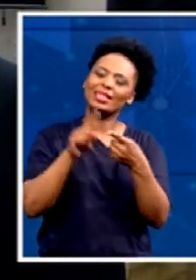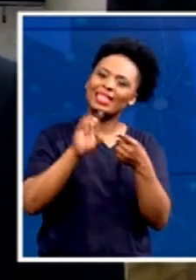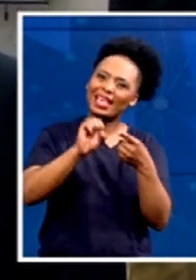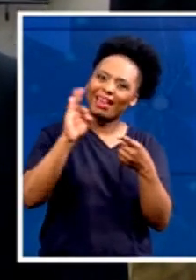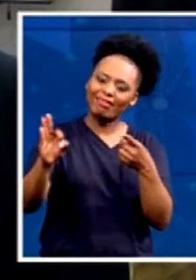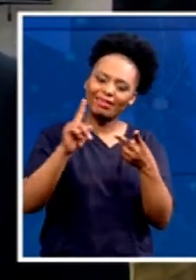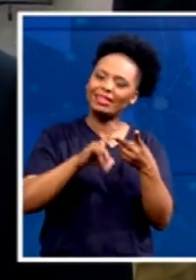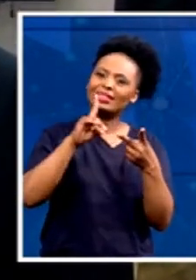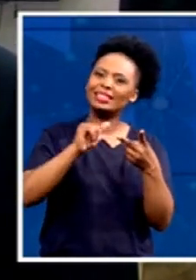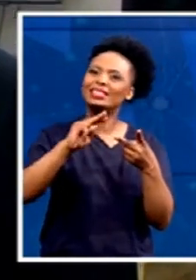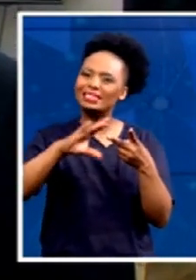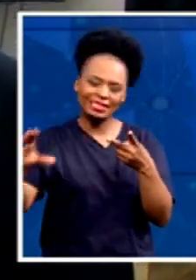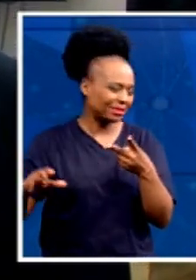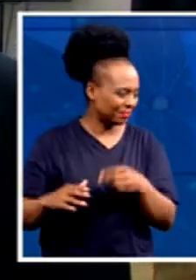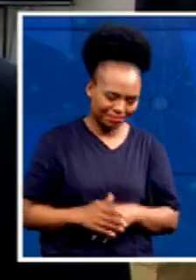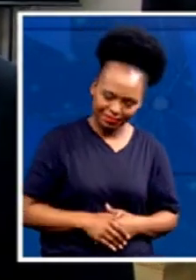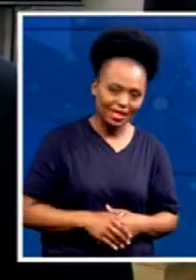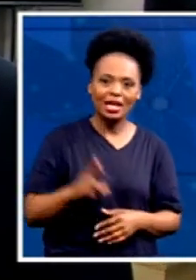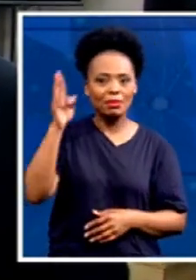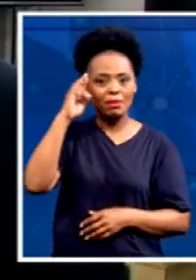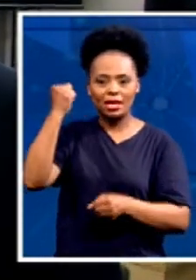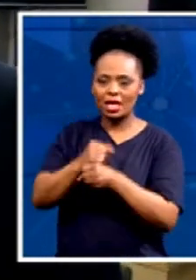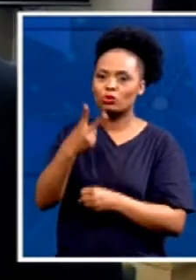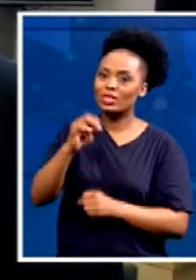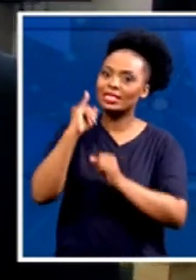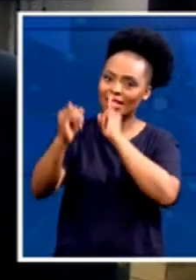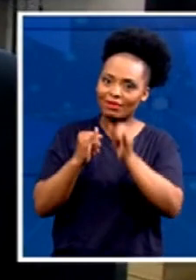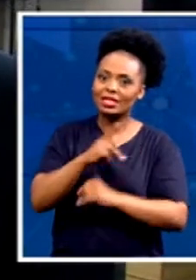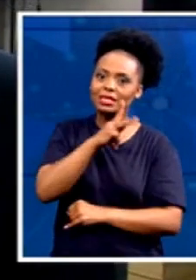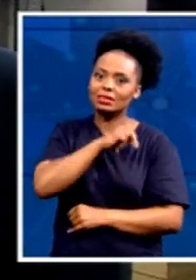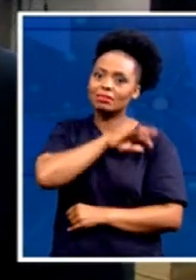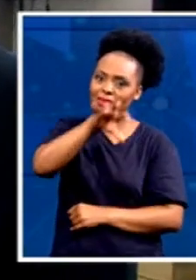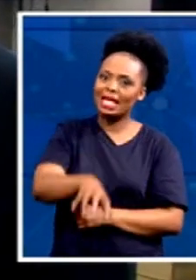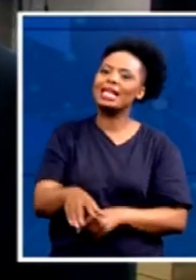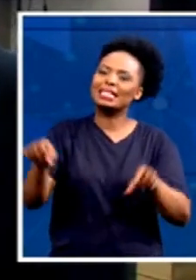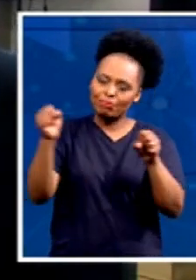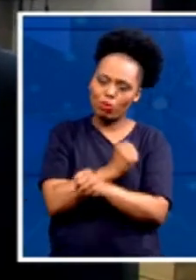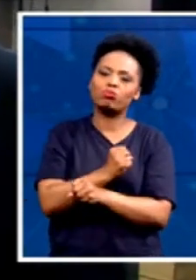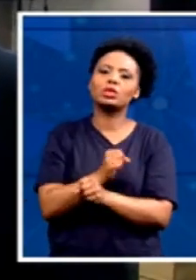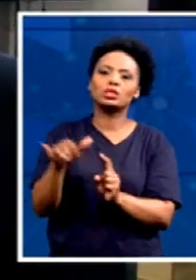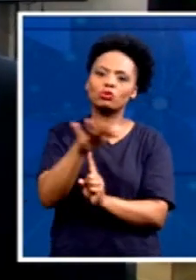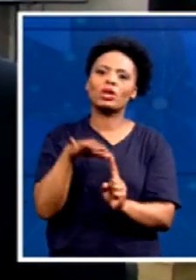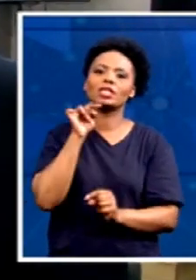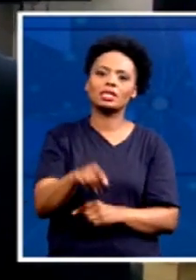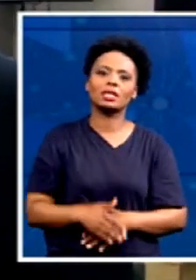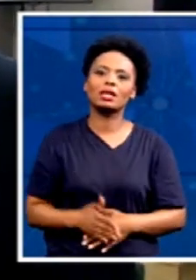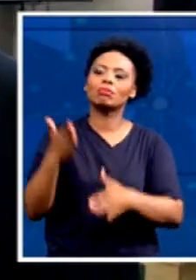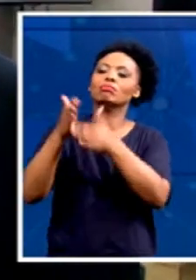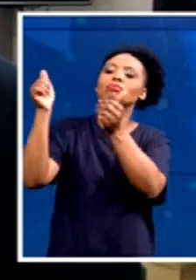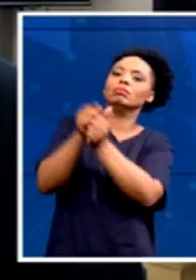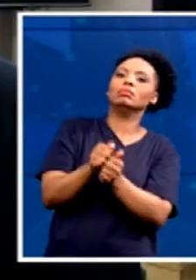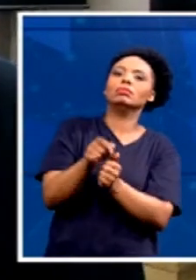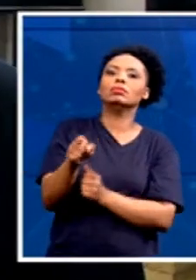in KZN, we were in such a situation. But then we went into a coalition with the Incata Freedom Party.